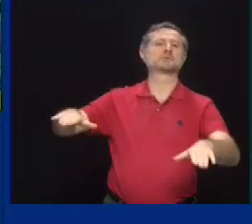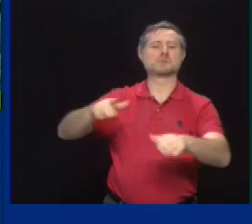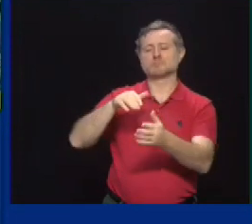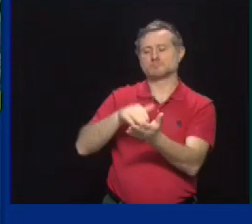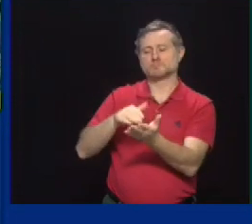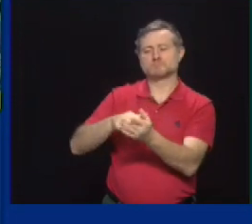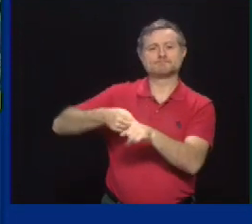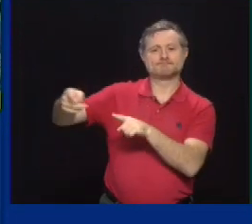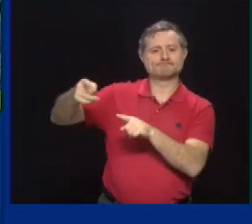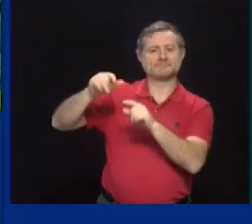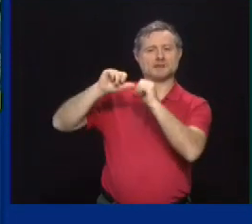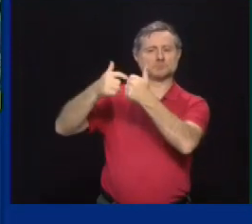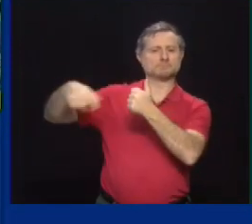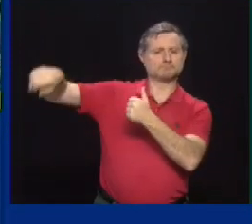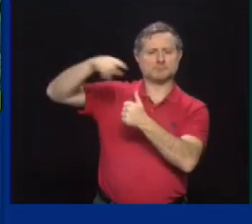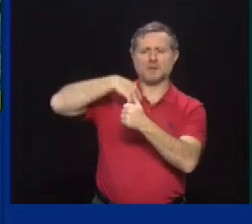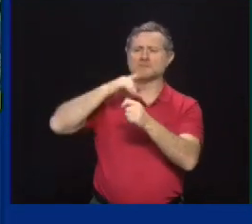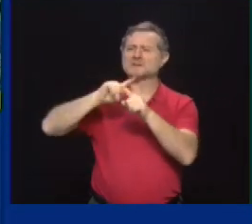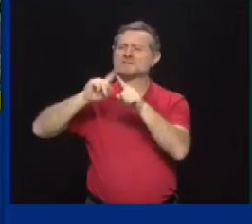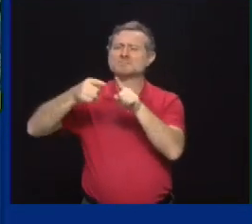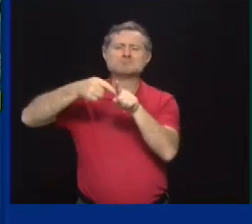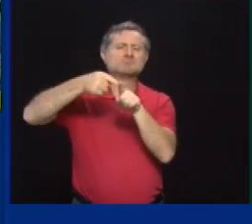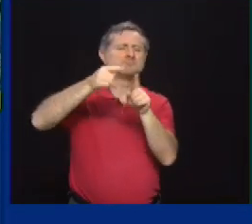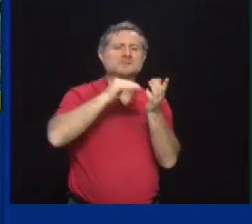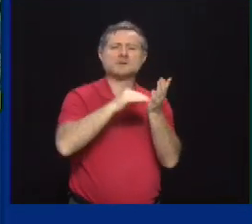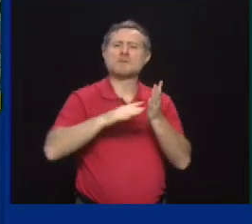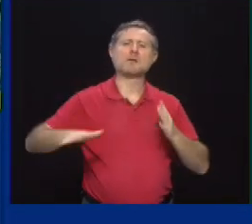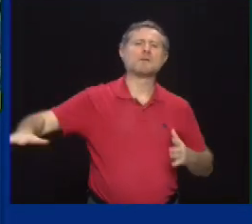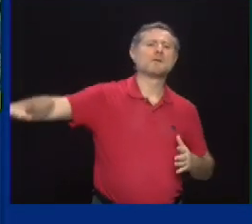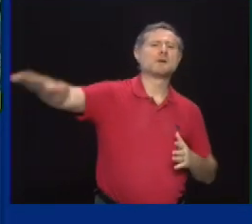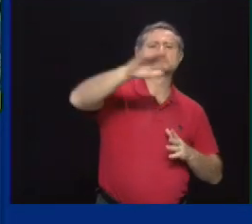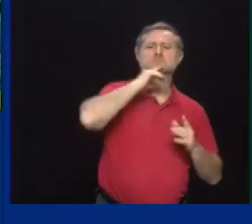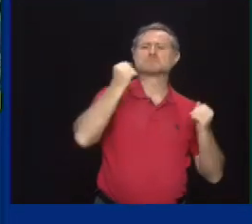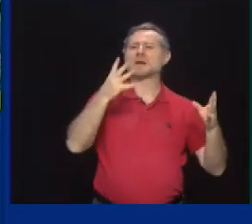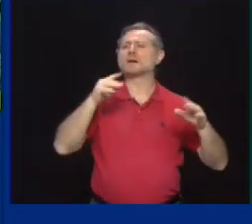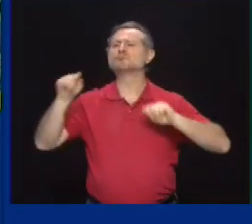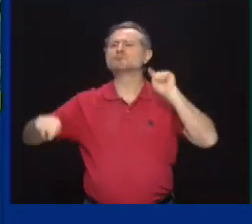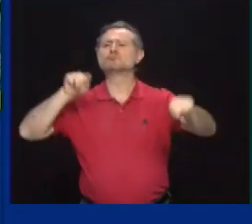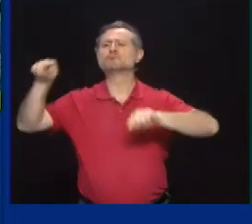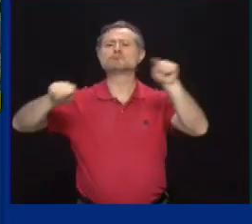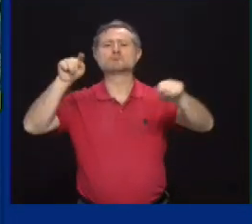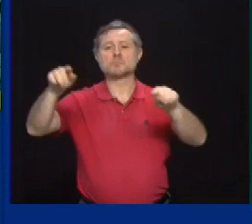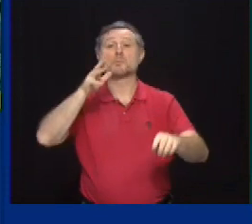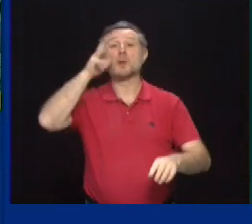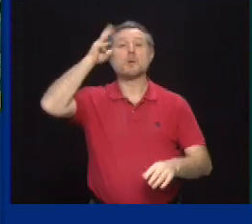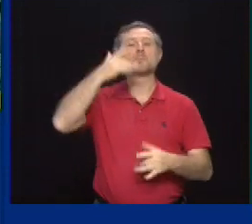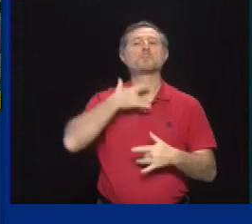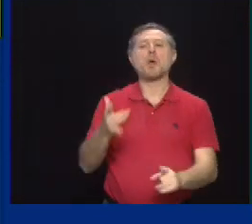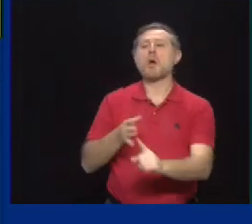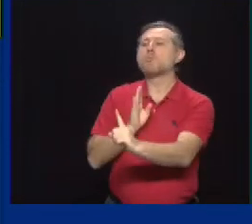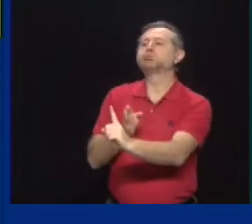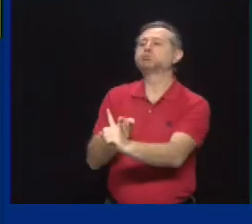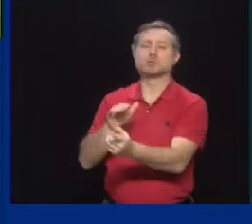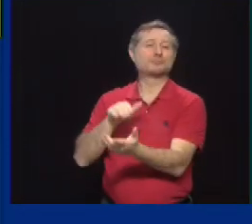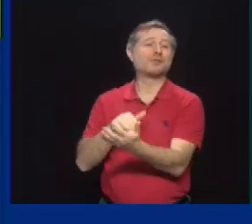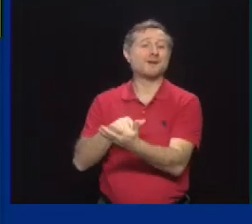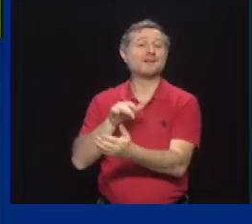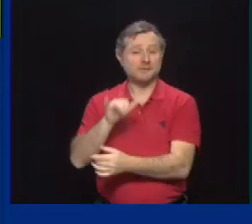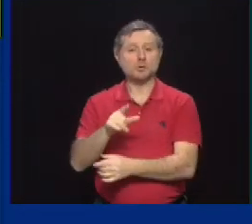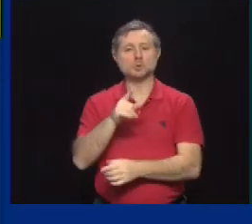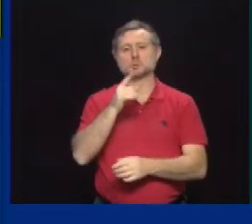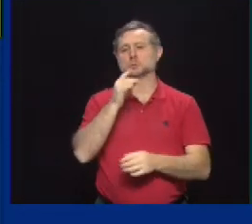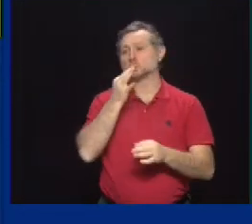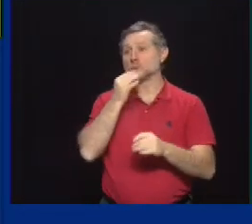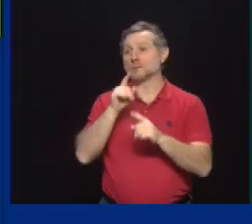with all the providers. So it's to be various places that parents can go to, to have their children vaccinated as soon as it's available. So let's check out the